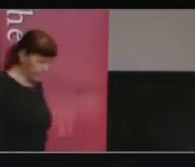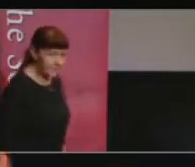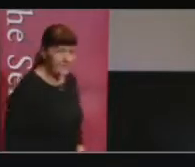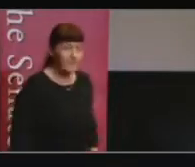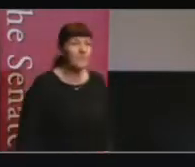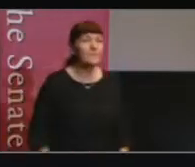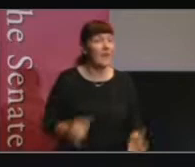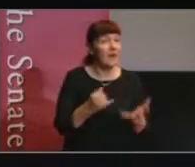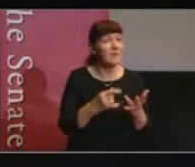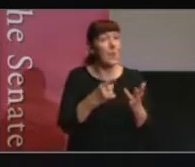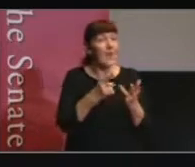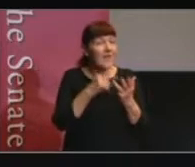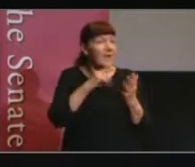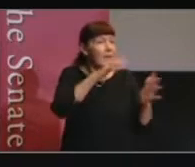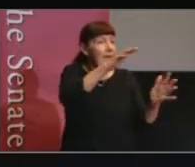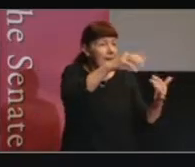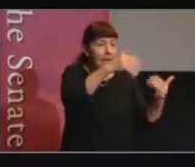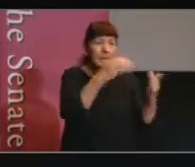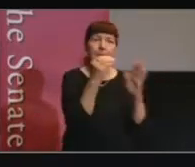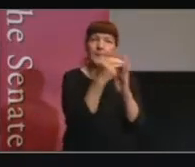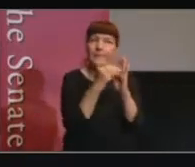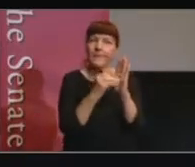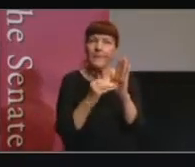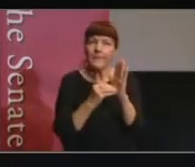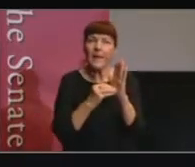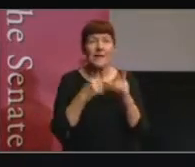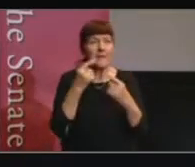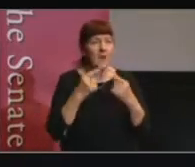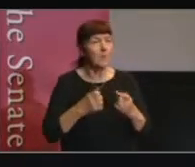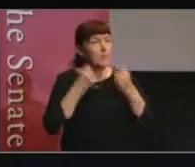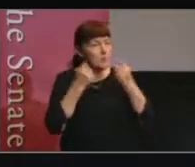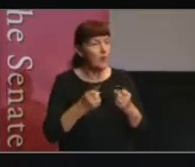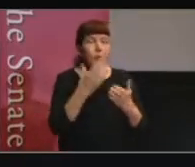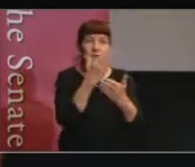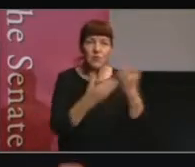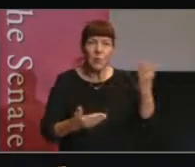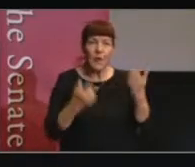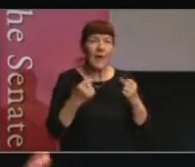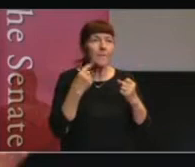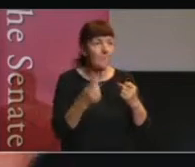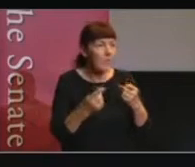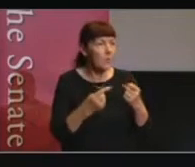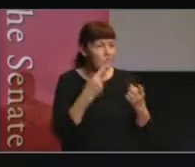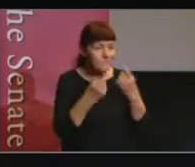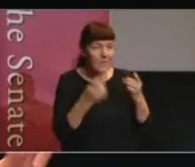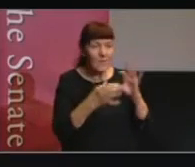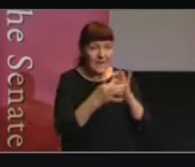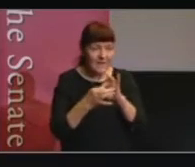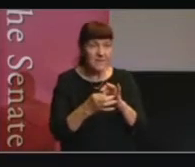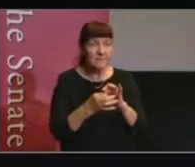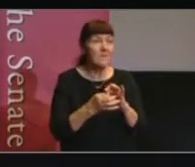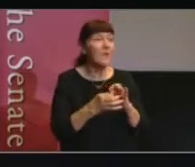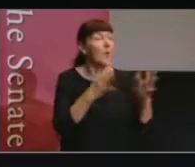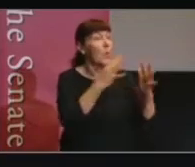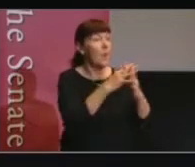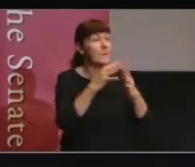I think we can tell a stronger story, get more resources for this area of engagement. Websites is obviously one of the